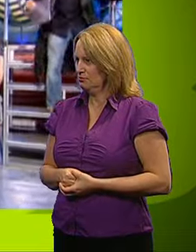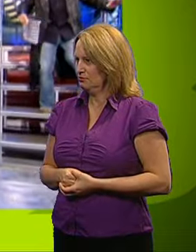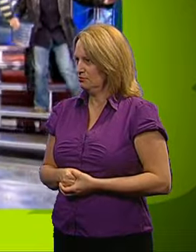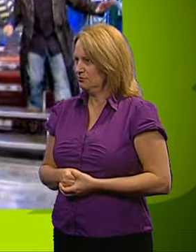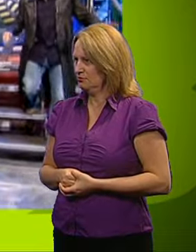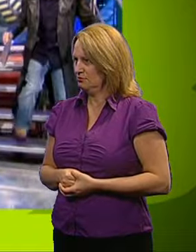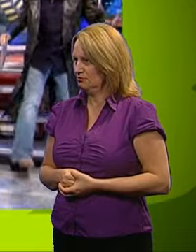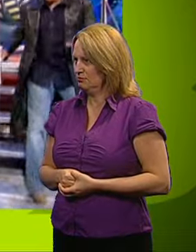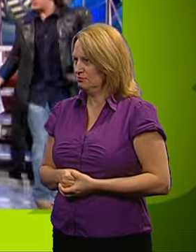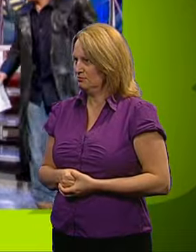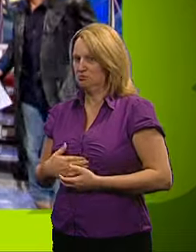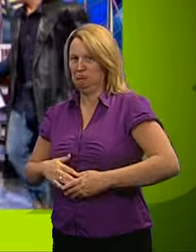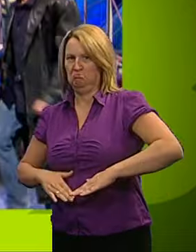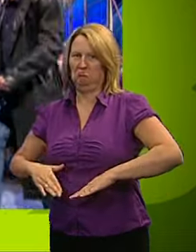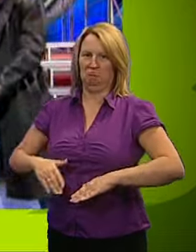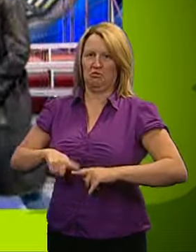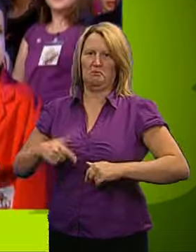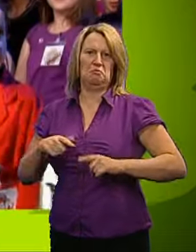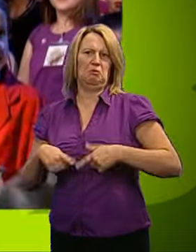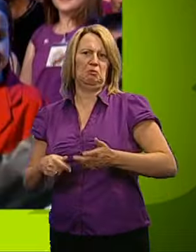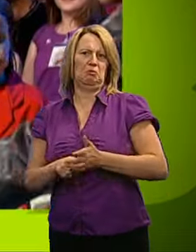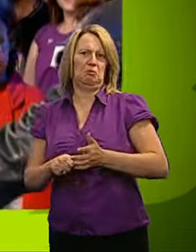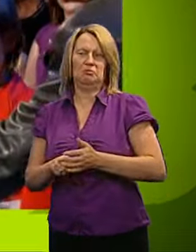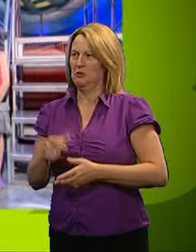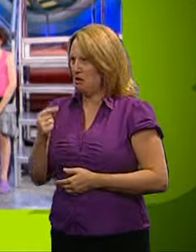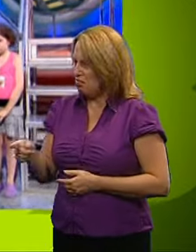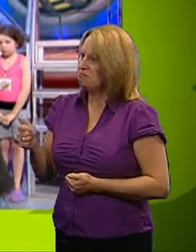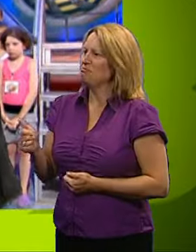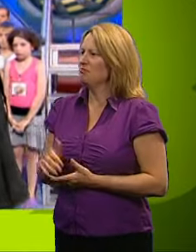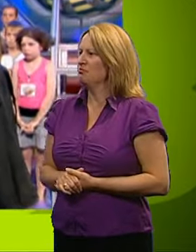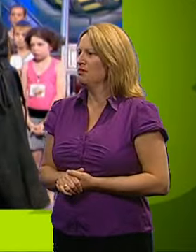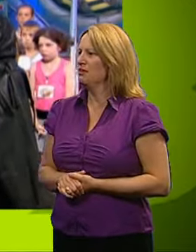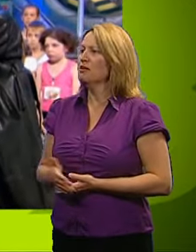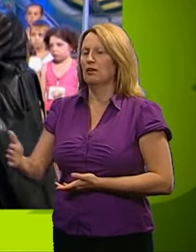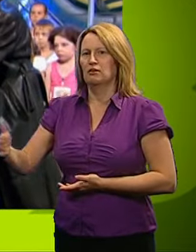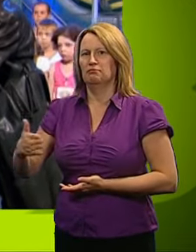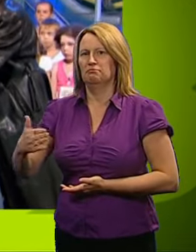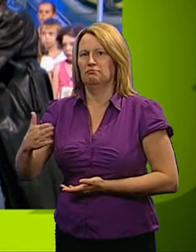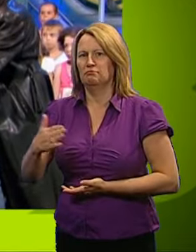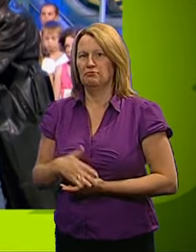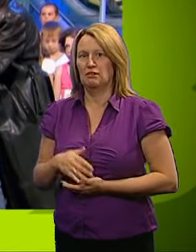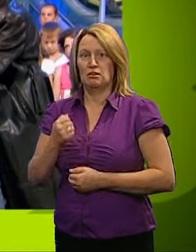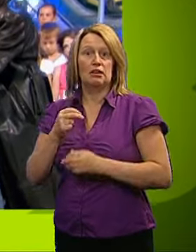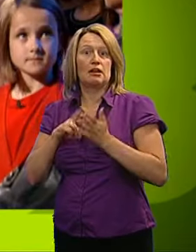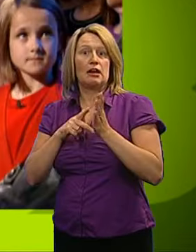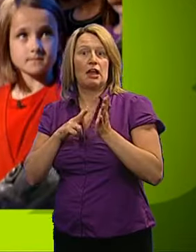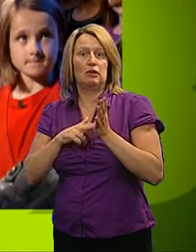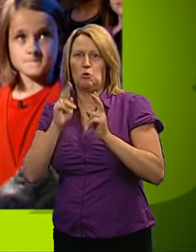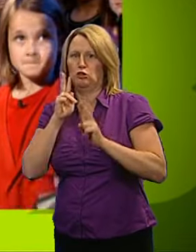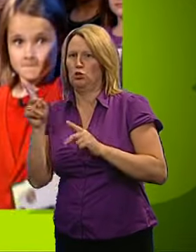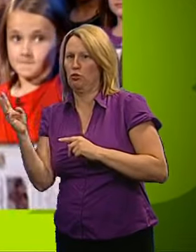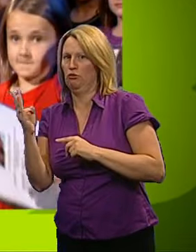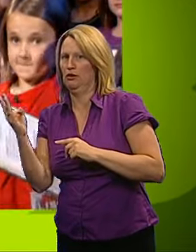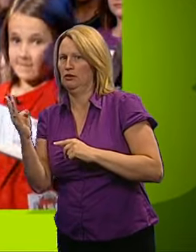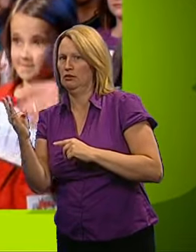No, I just tried it. It is impossible, Lisa. It's just you can do that. You can come to here, but that's as far as you can go into the lab, because Ninja Nan is watching you three.